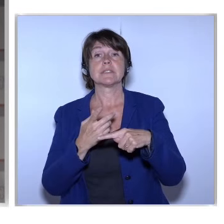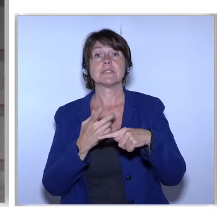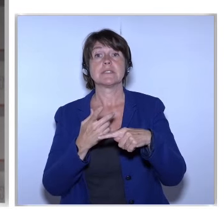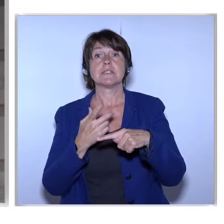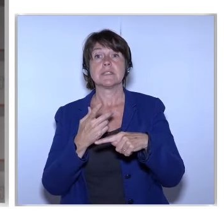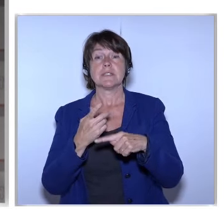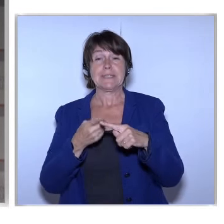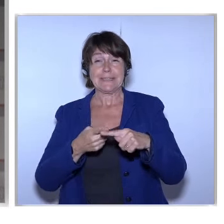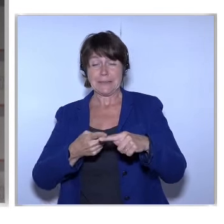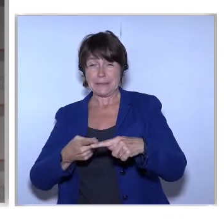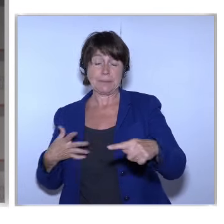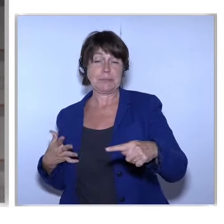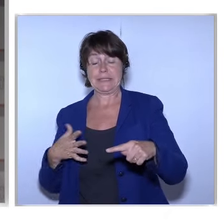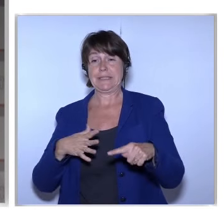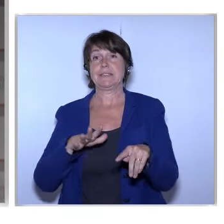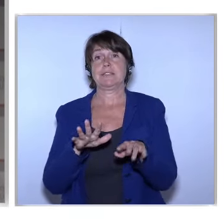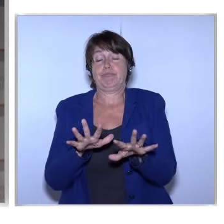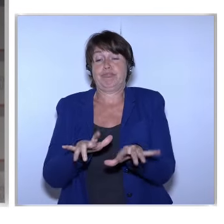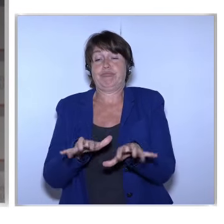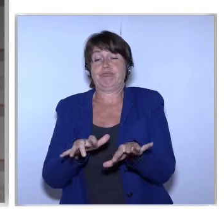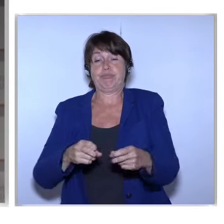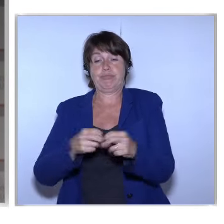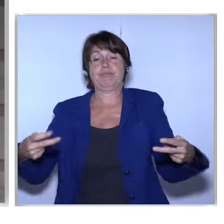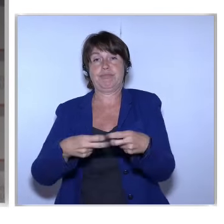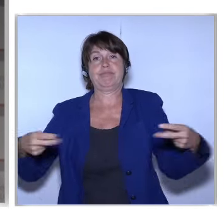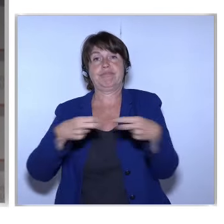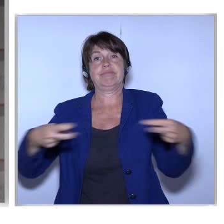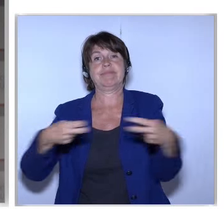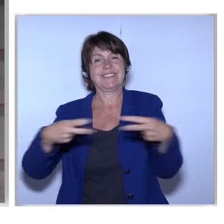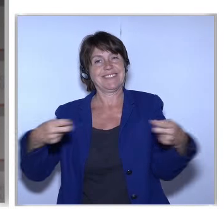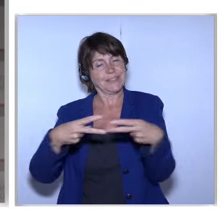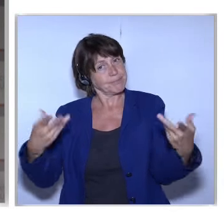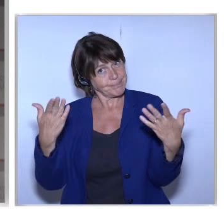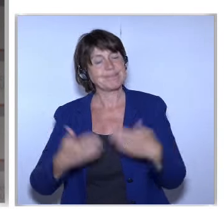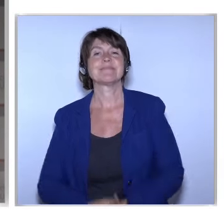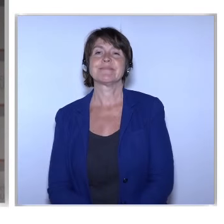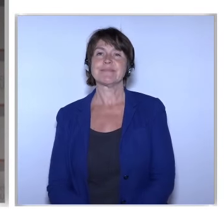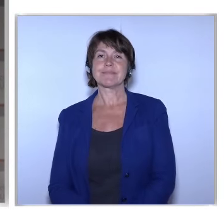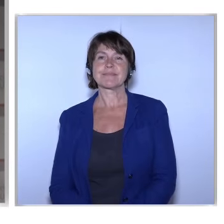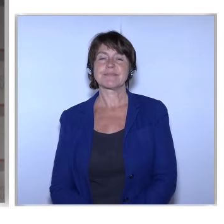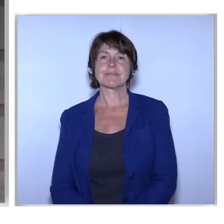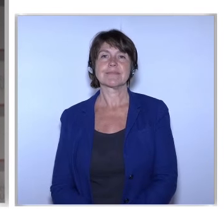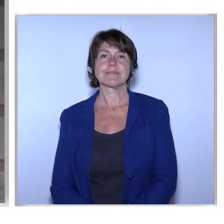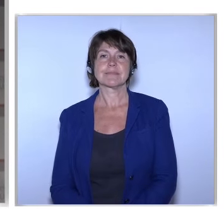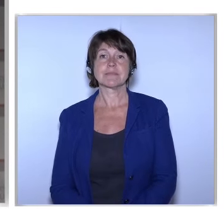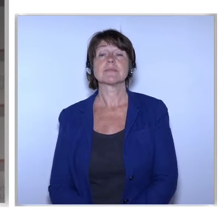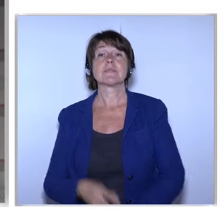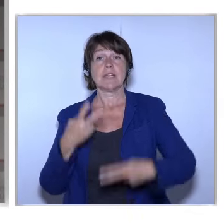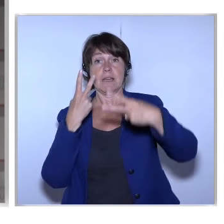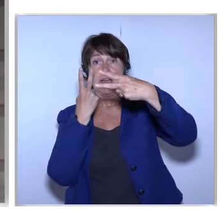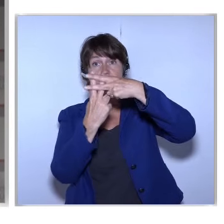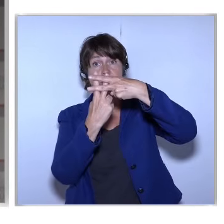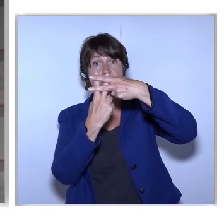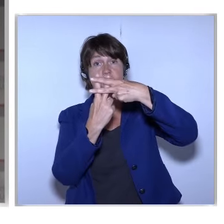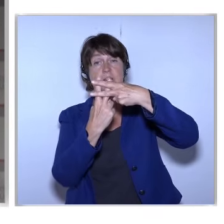speed, very speedy texter who is putting up our proceedings There is a hashtag, of